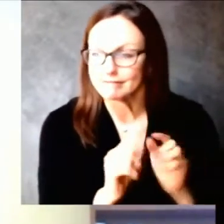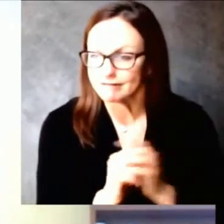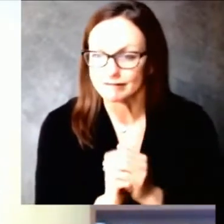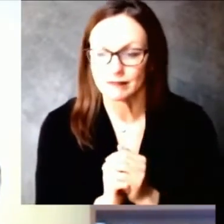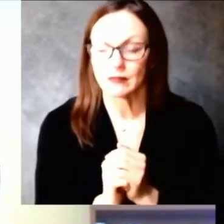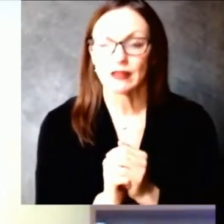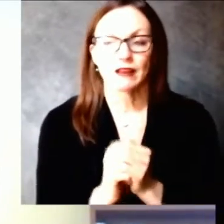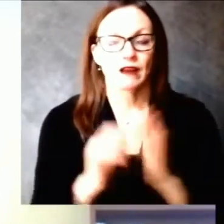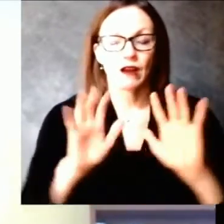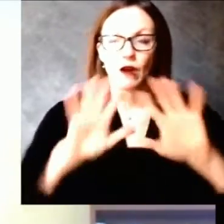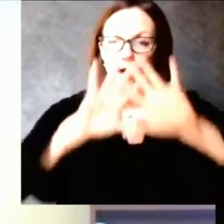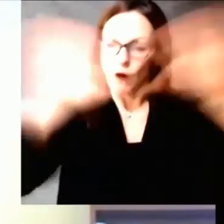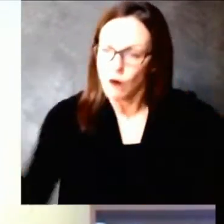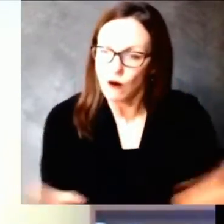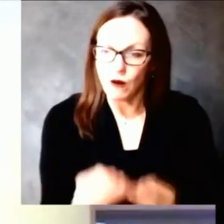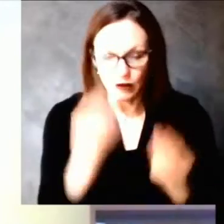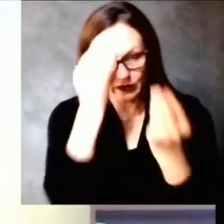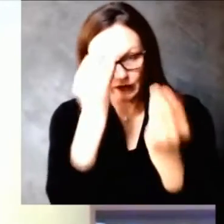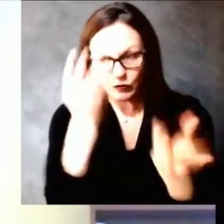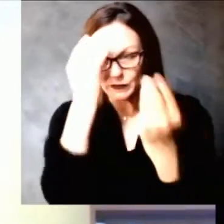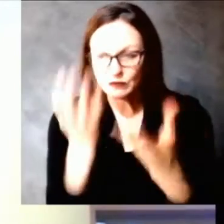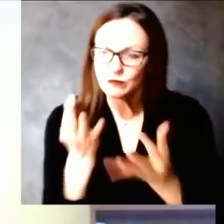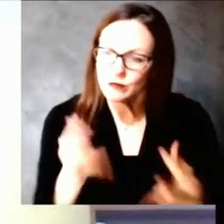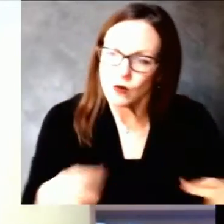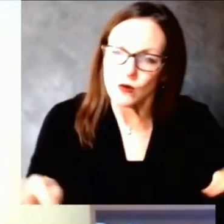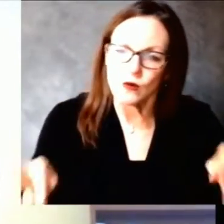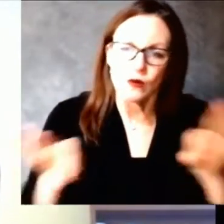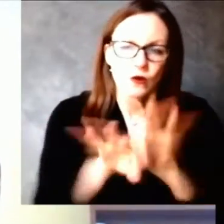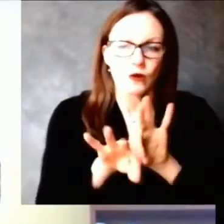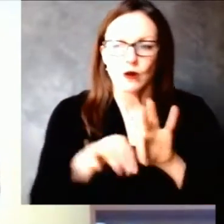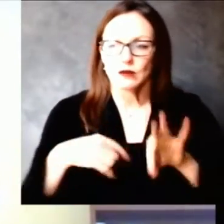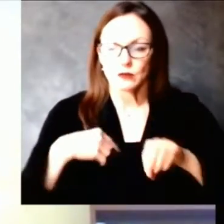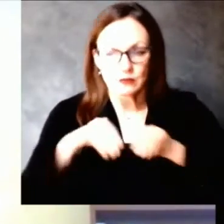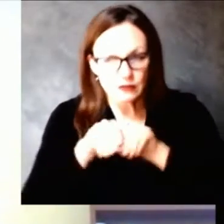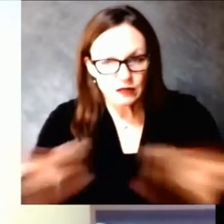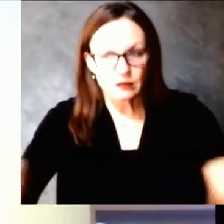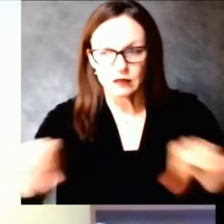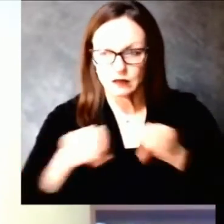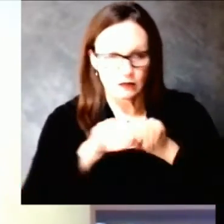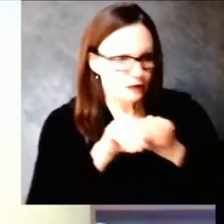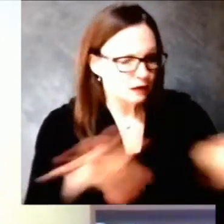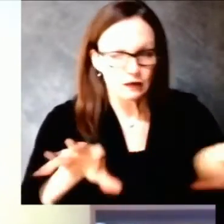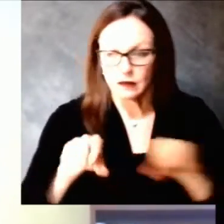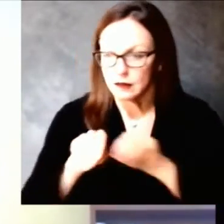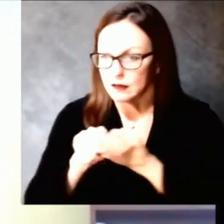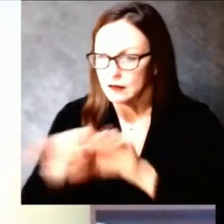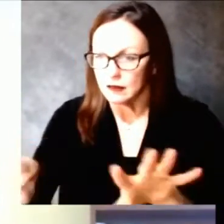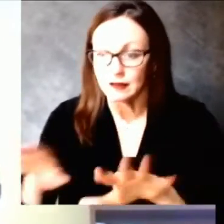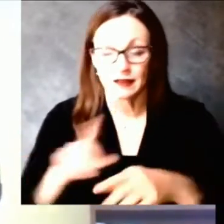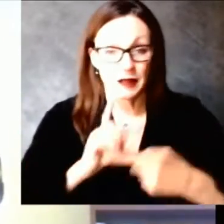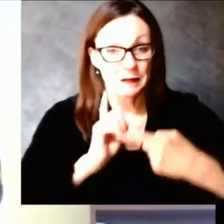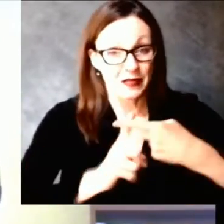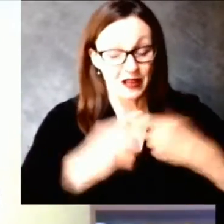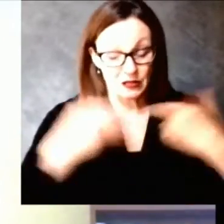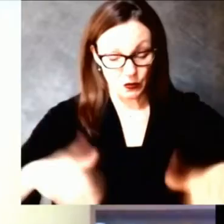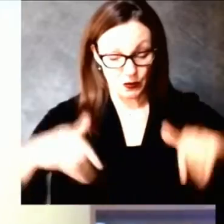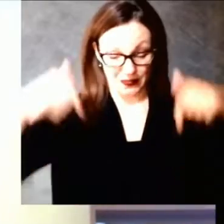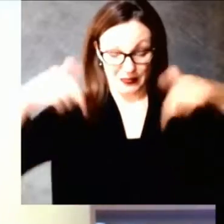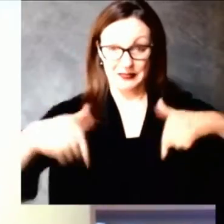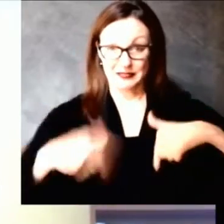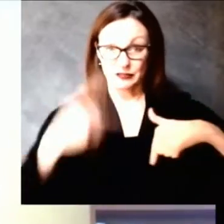as Elizabeth just mentioned, today marks our 100th briefing since the COVID-19 pandemic began.